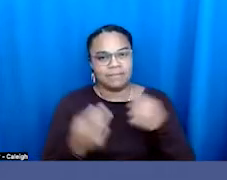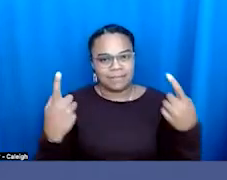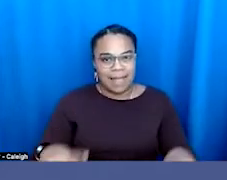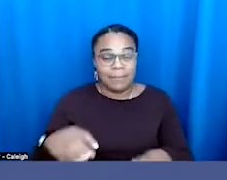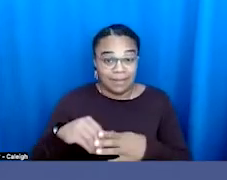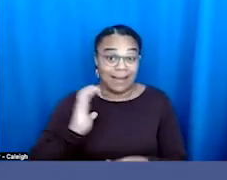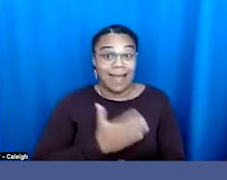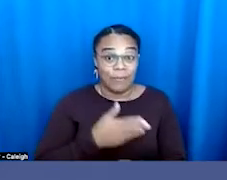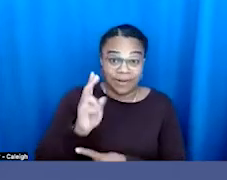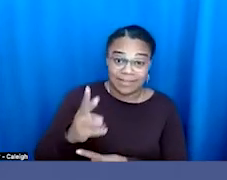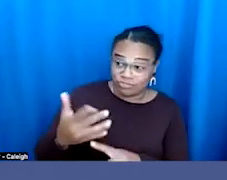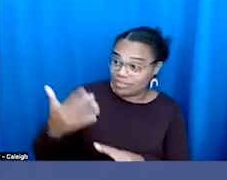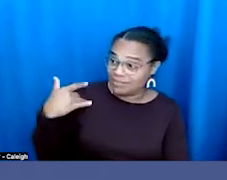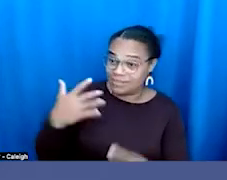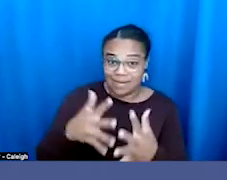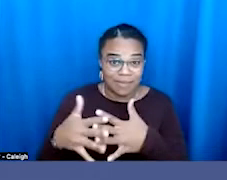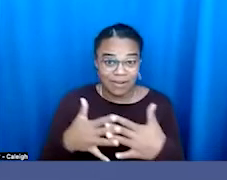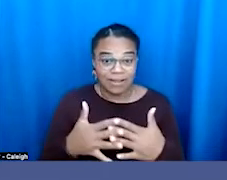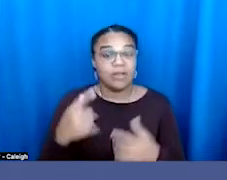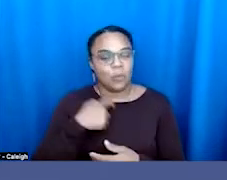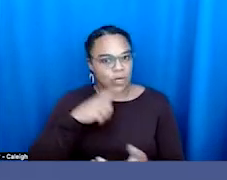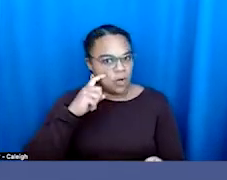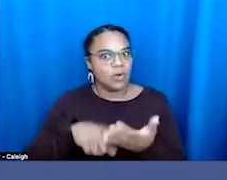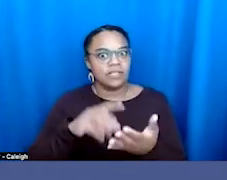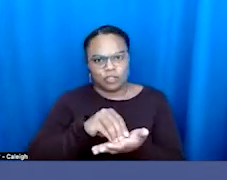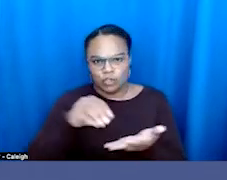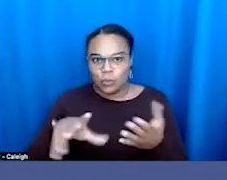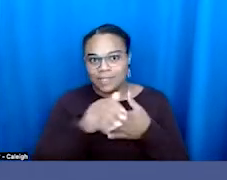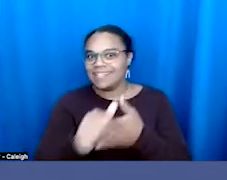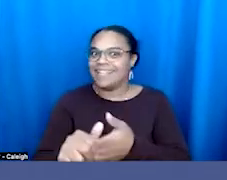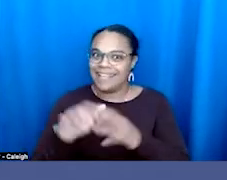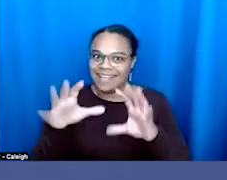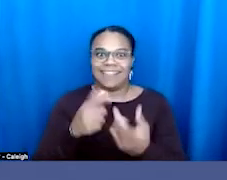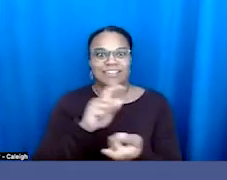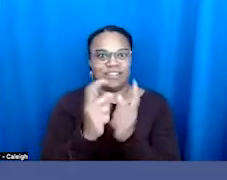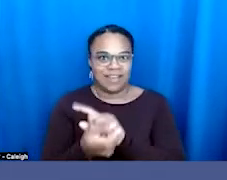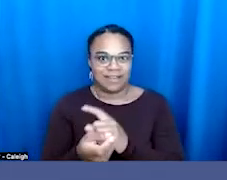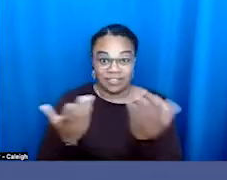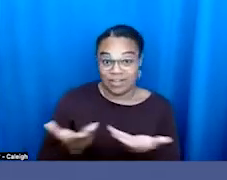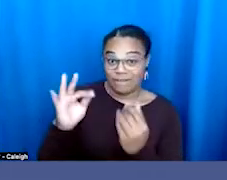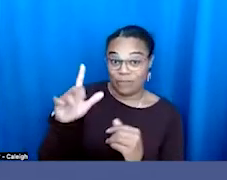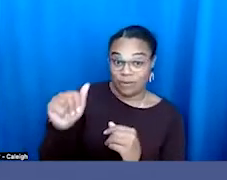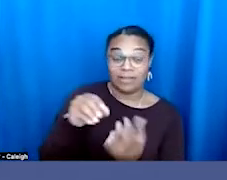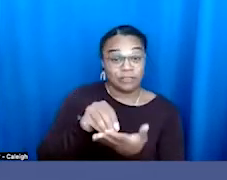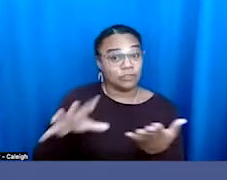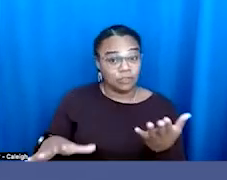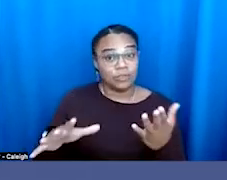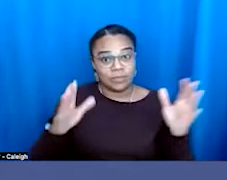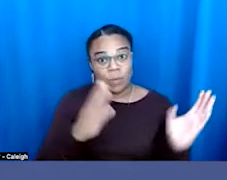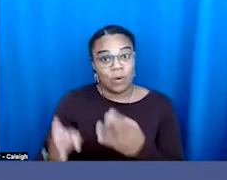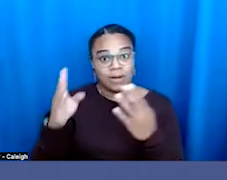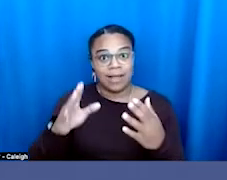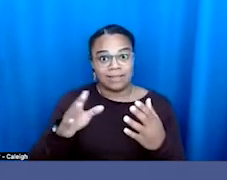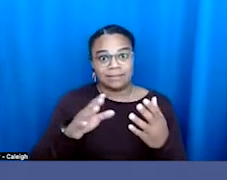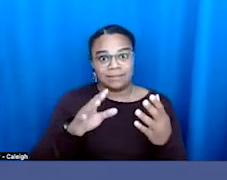students that lead that charge. And in Florida, students organized, you know, walkouts across the state. They got themselves to